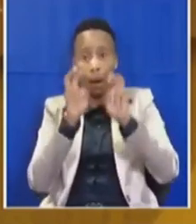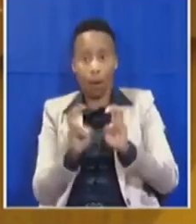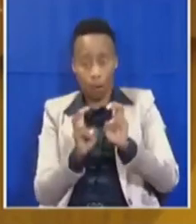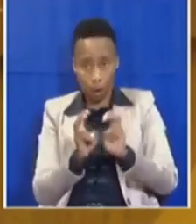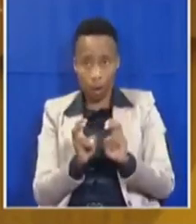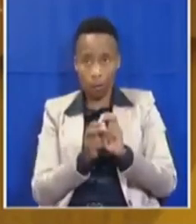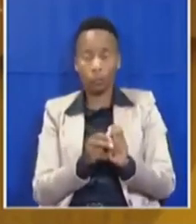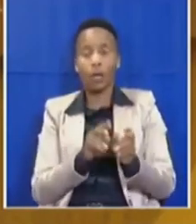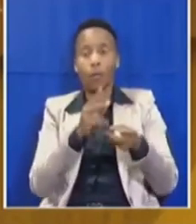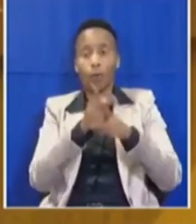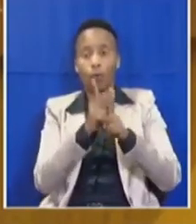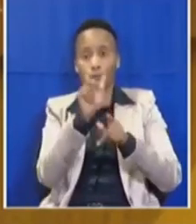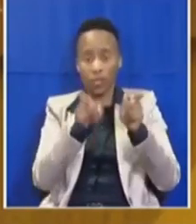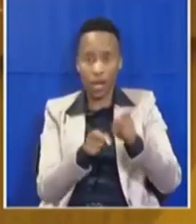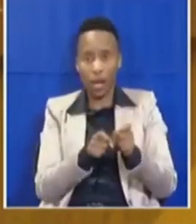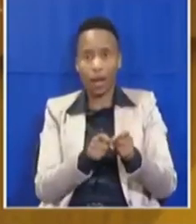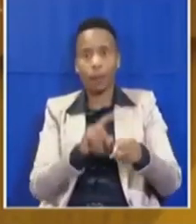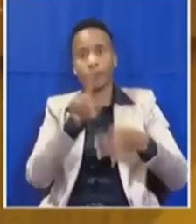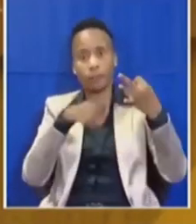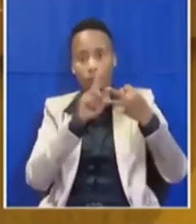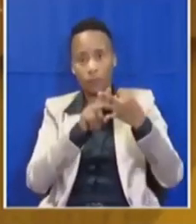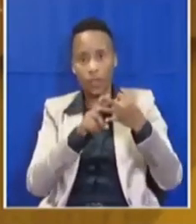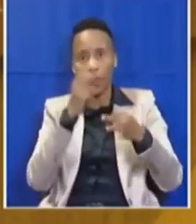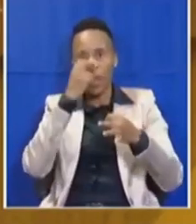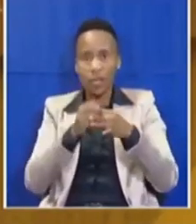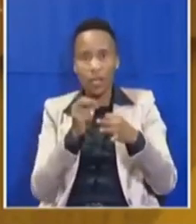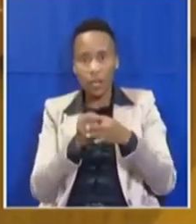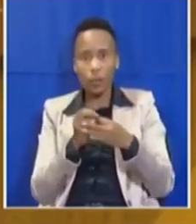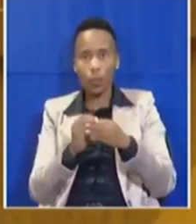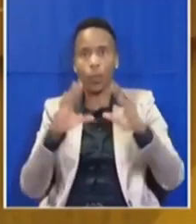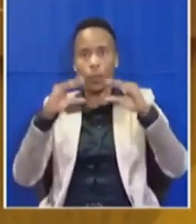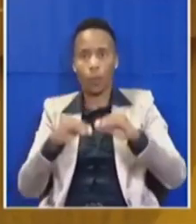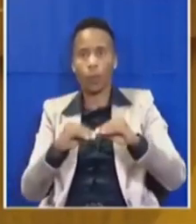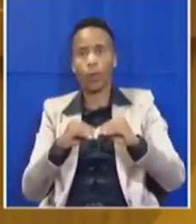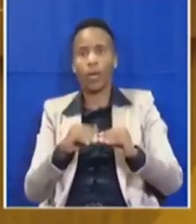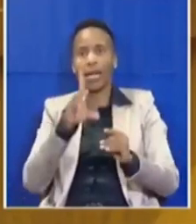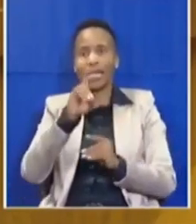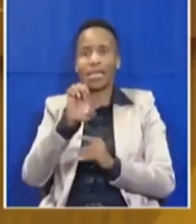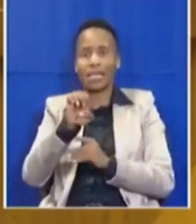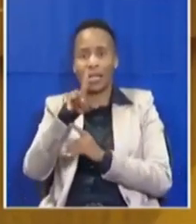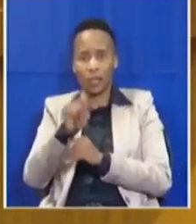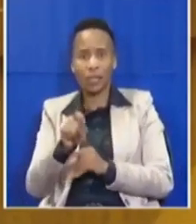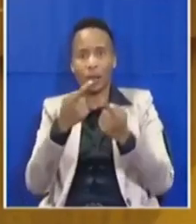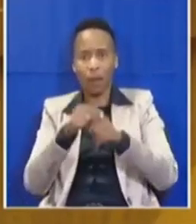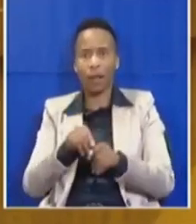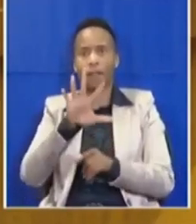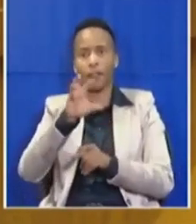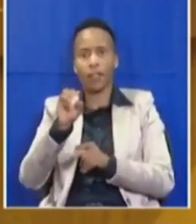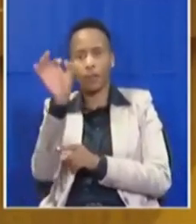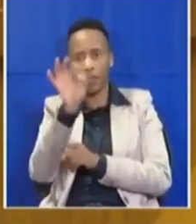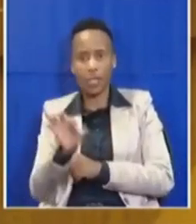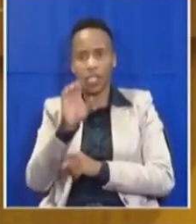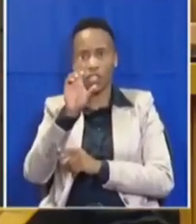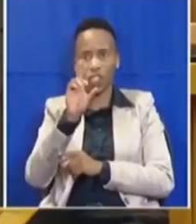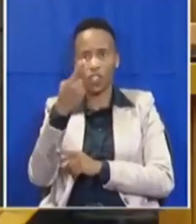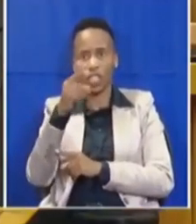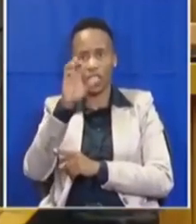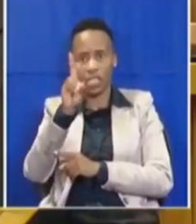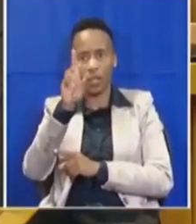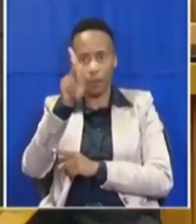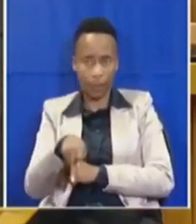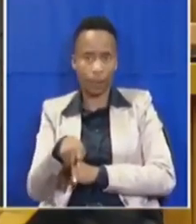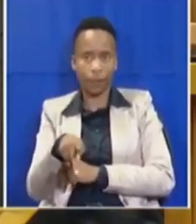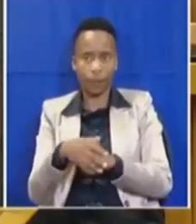must curb spending and stabilize our national debt at about 50% of GDP by introducing a fiscal austerity package.